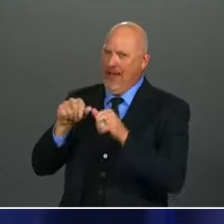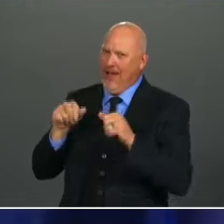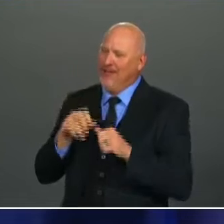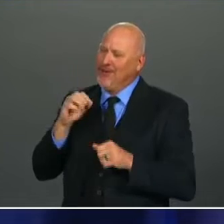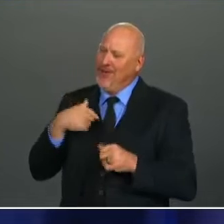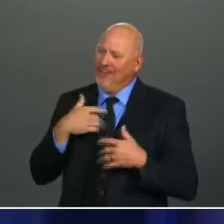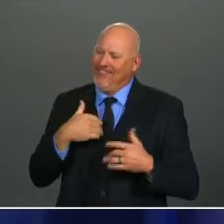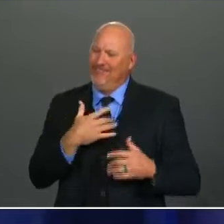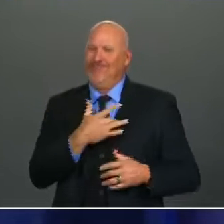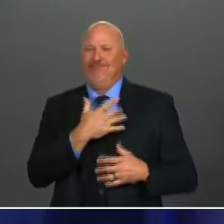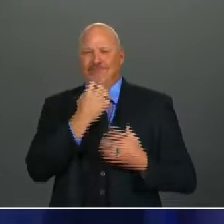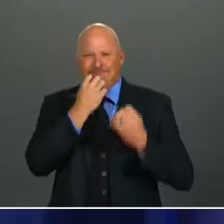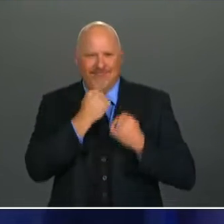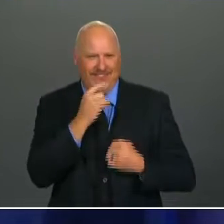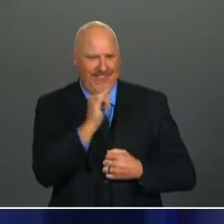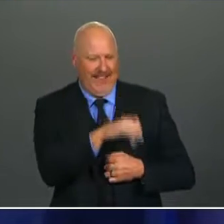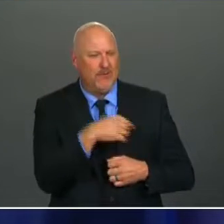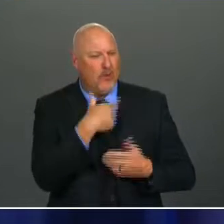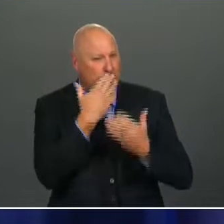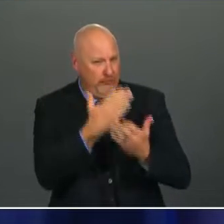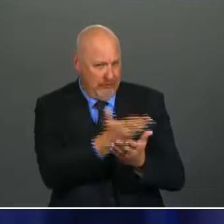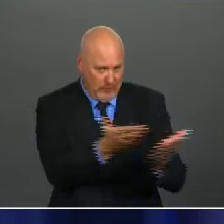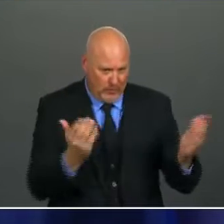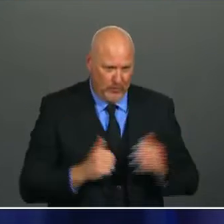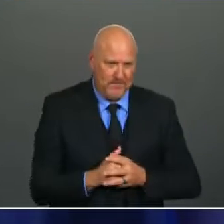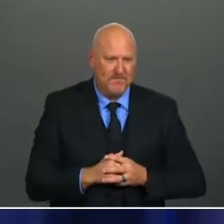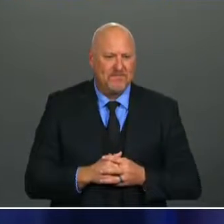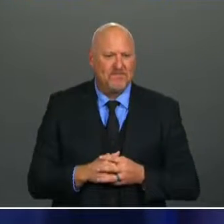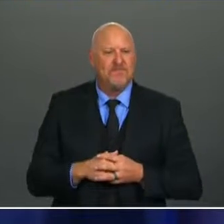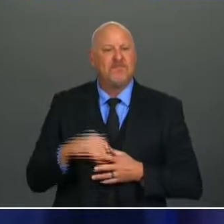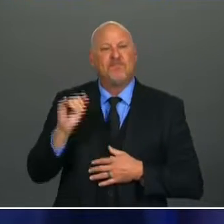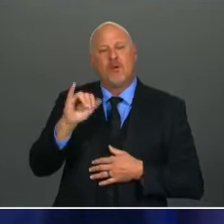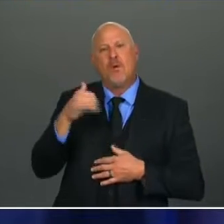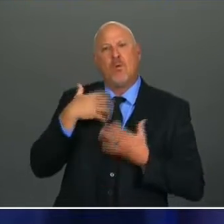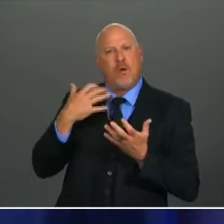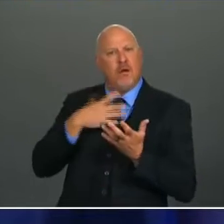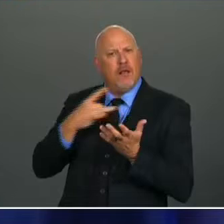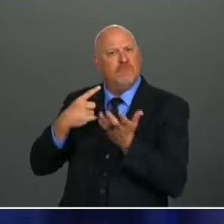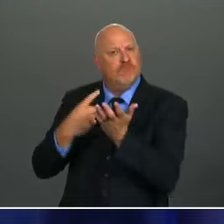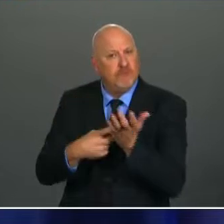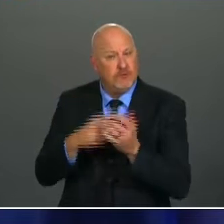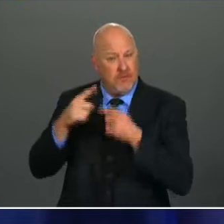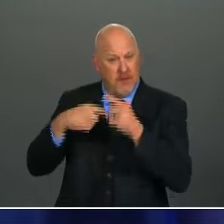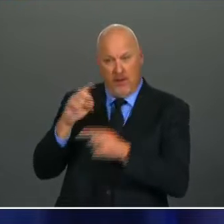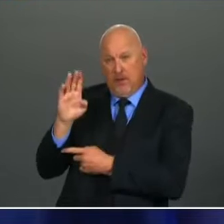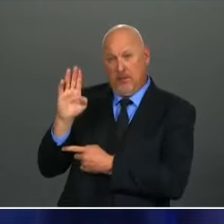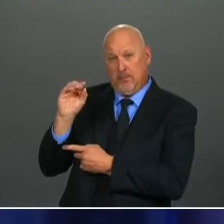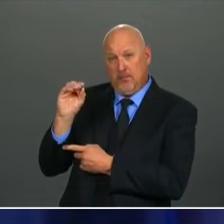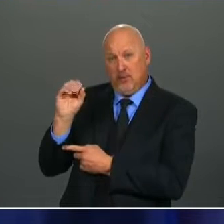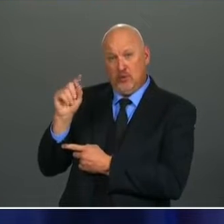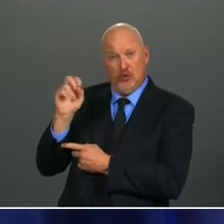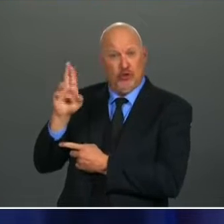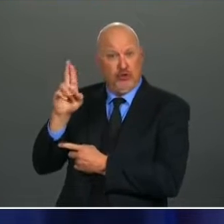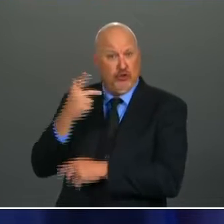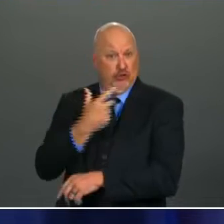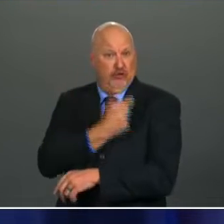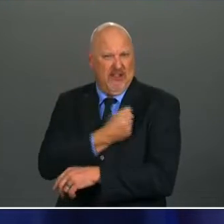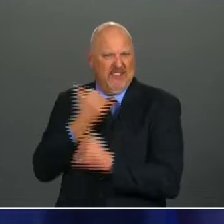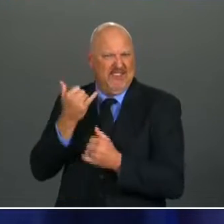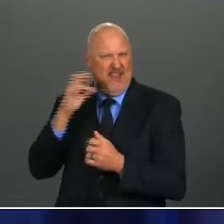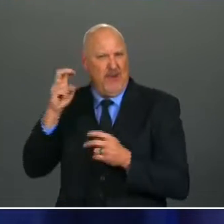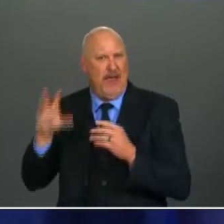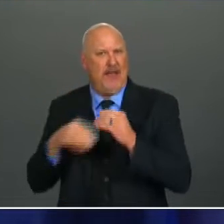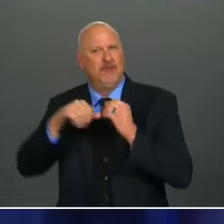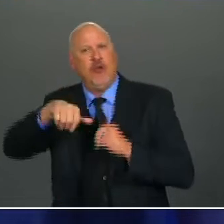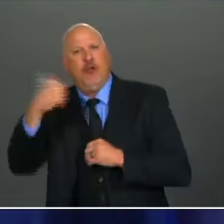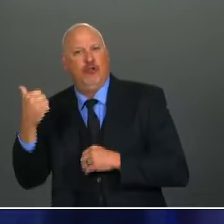Under current CDC guidance and the FDA emergency use authorization, all individuals 18 and older who live or work in